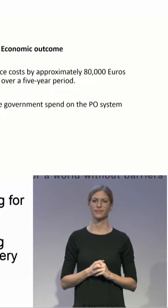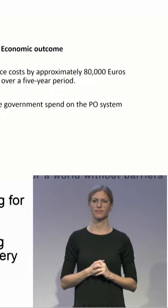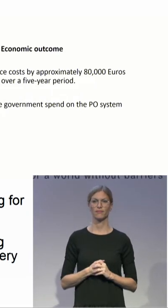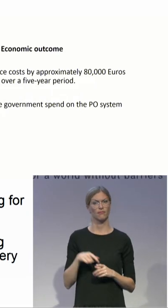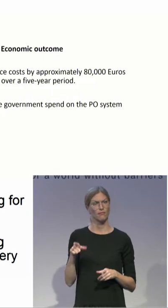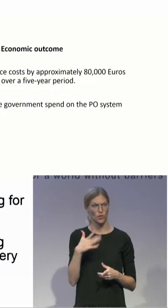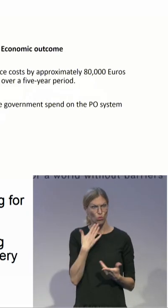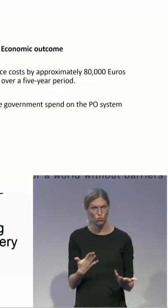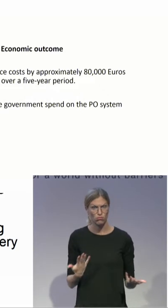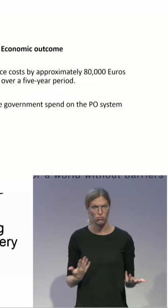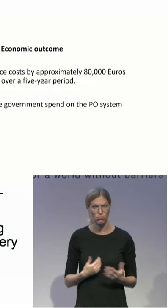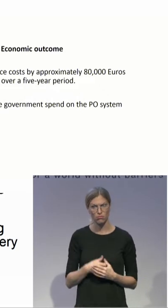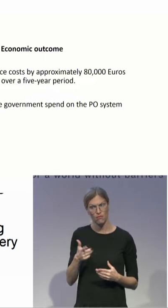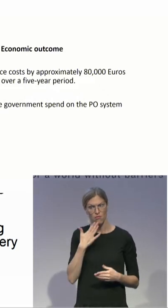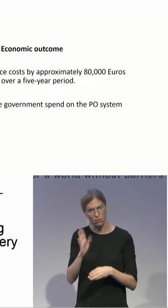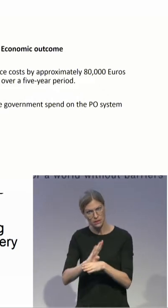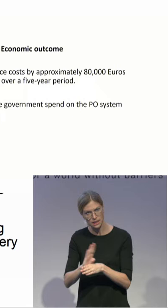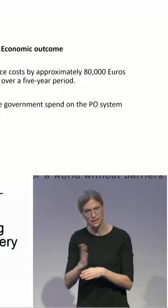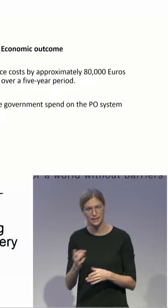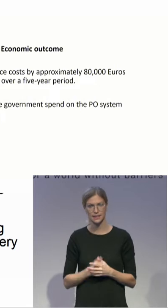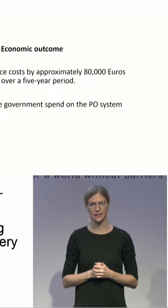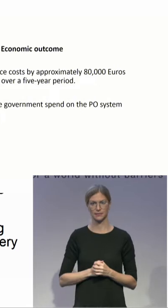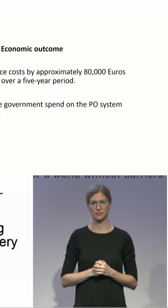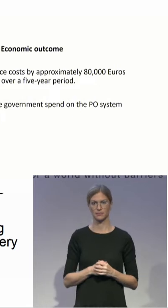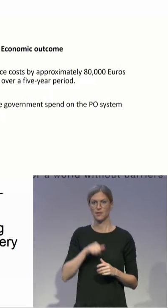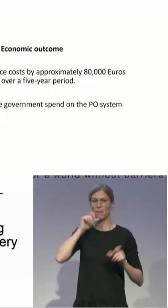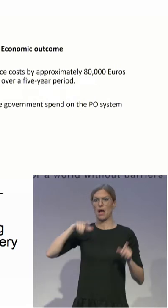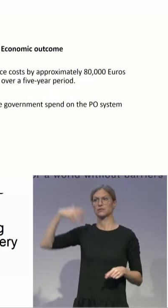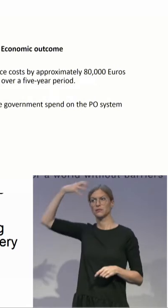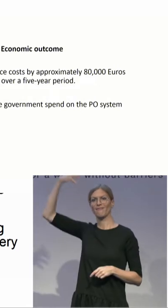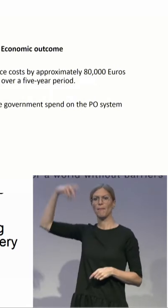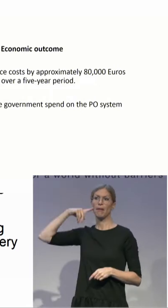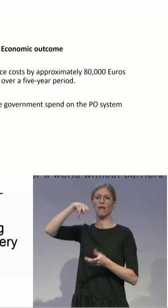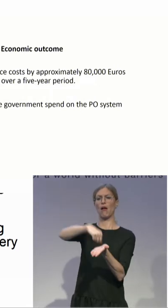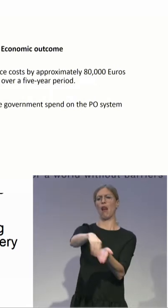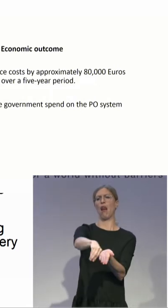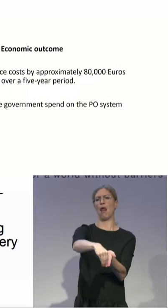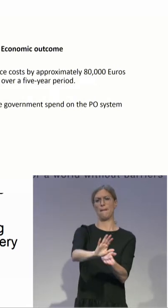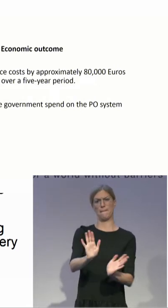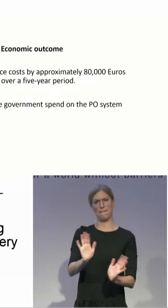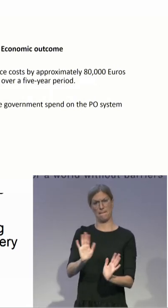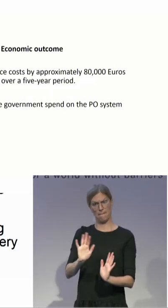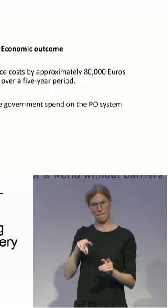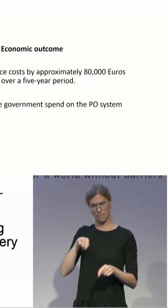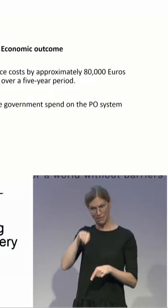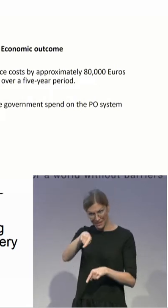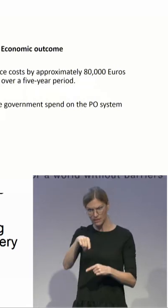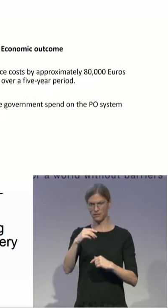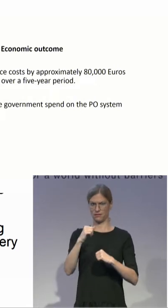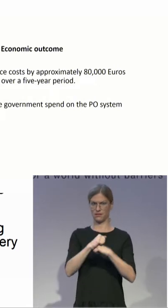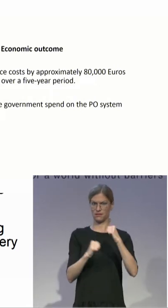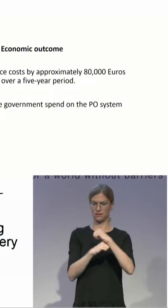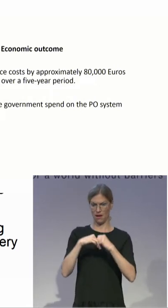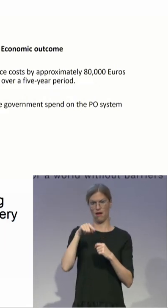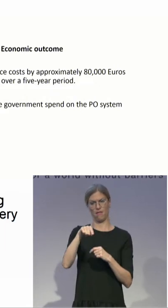So, the government is not spending money, as they think, and they are saving money. And that is a good argument when you are trying to convince politicians.